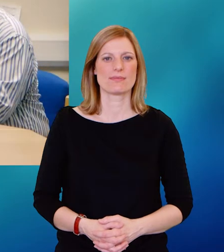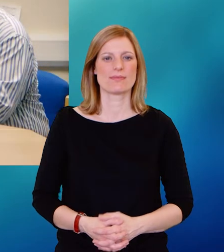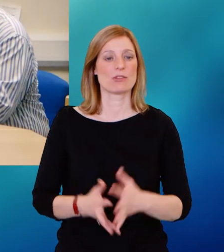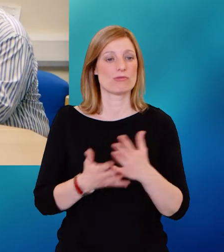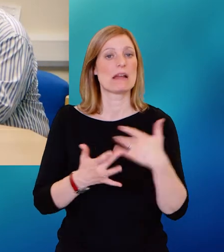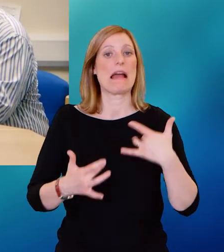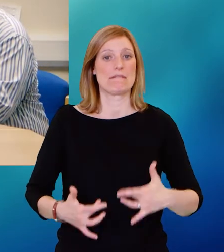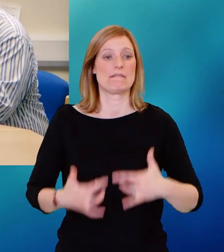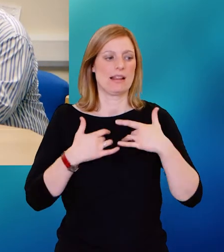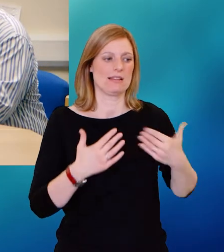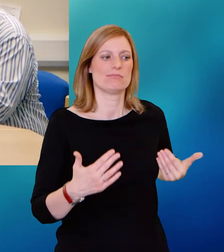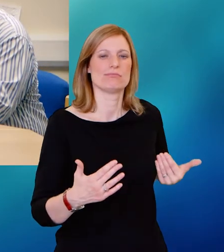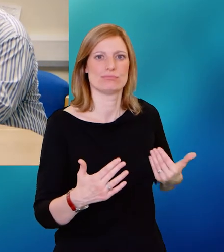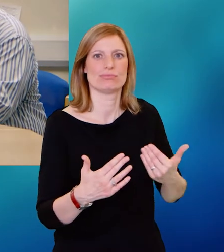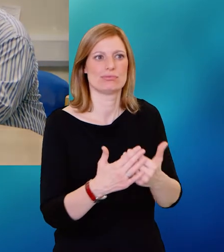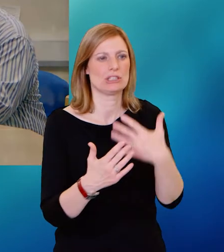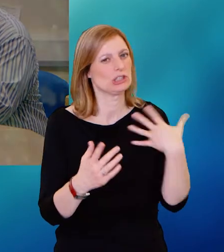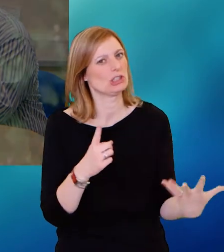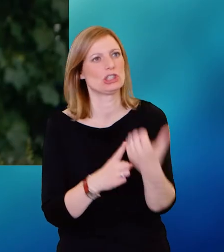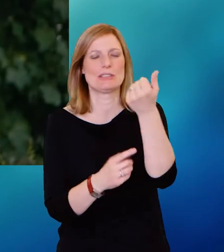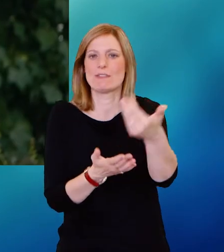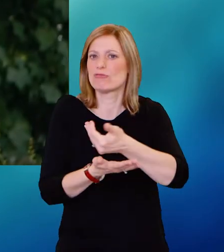I'm well on my path of recovery now.